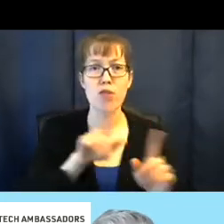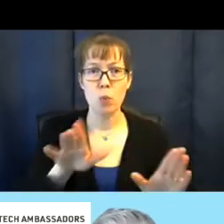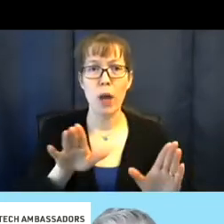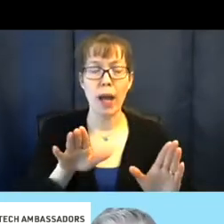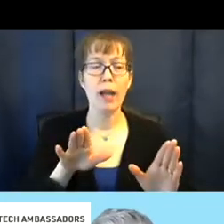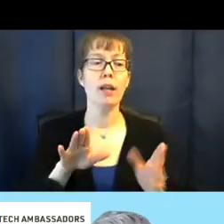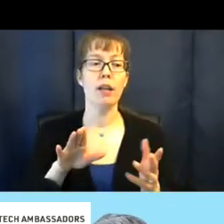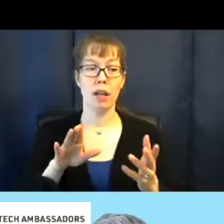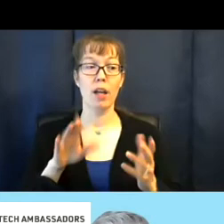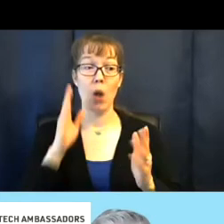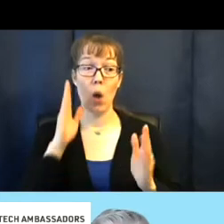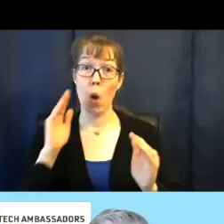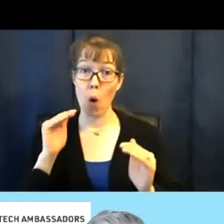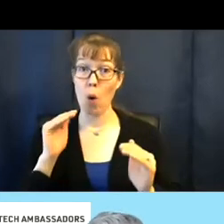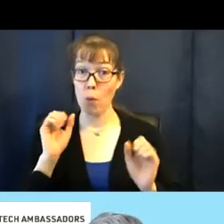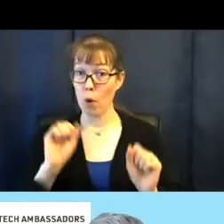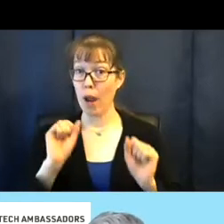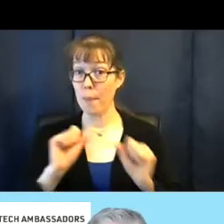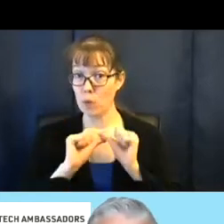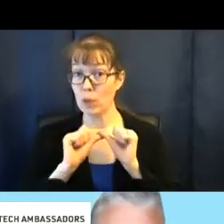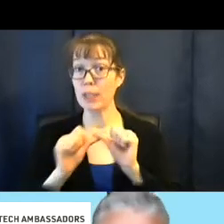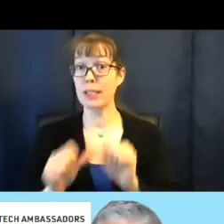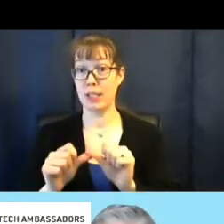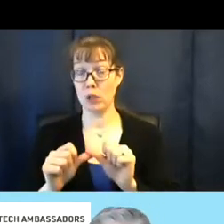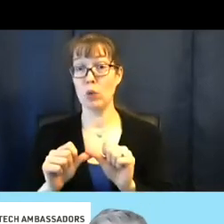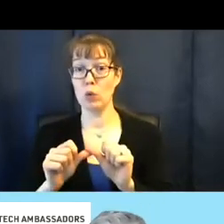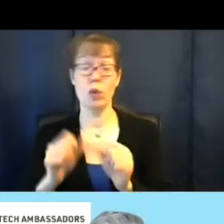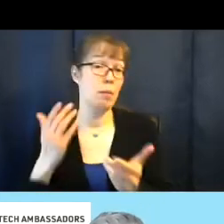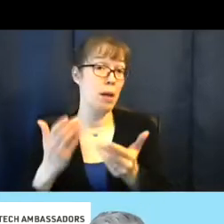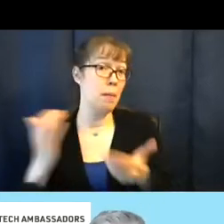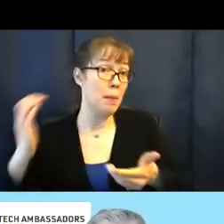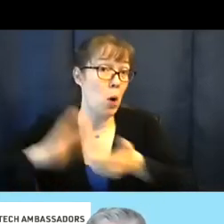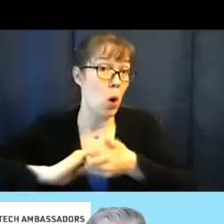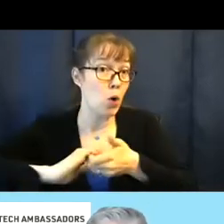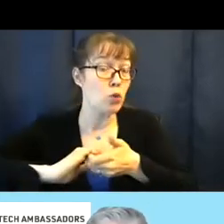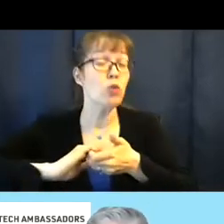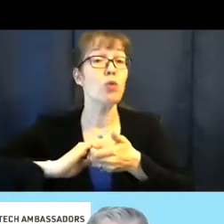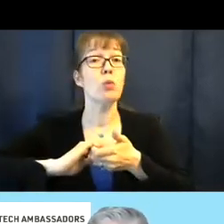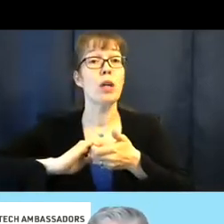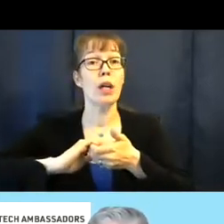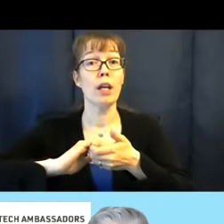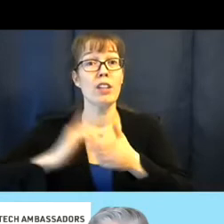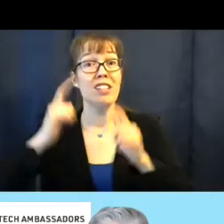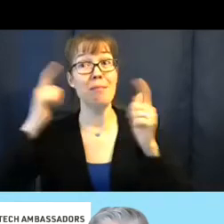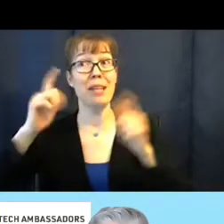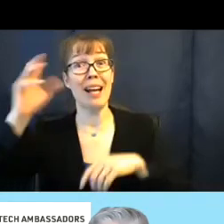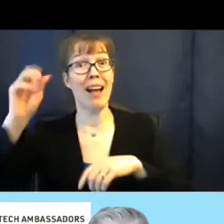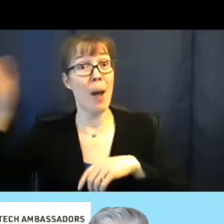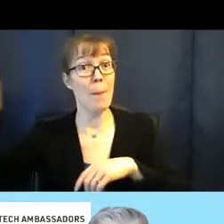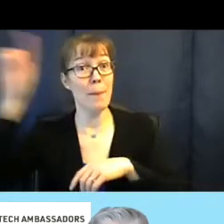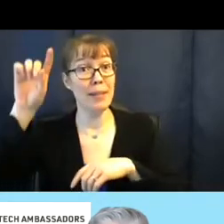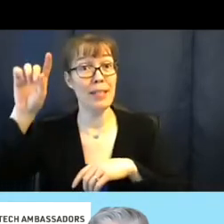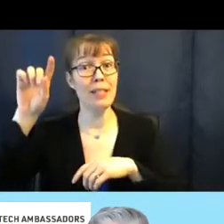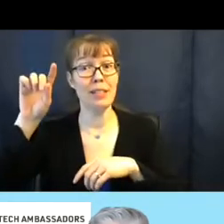we're able to continue with funding and maybe partner with these big companies that work on digital